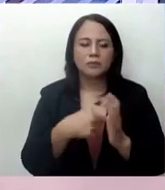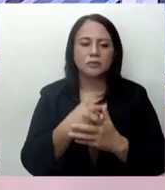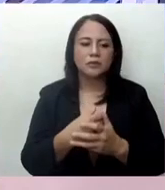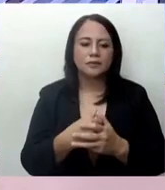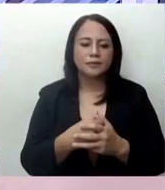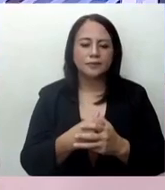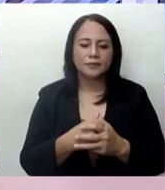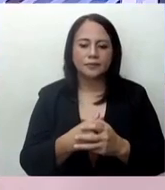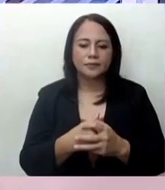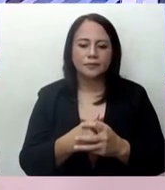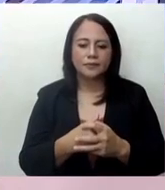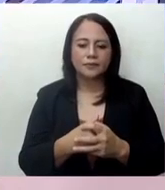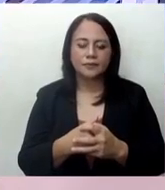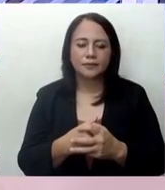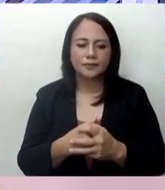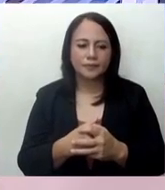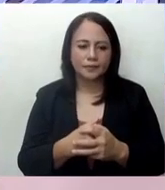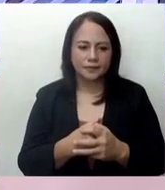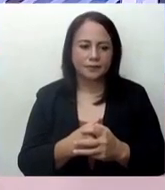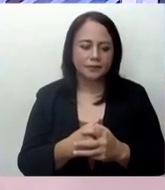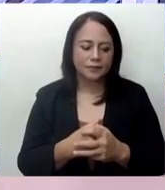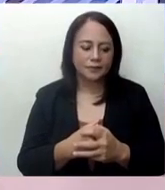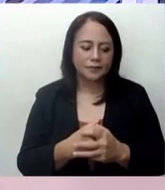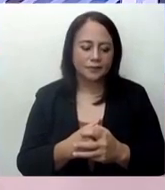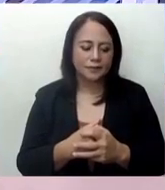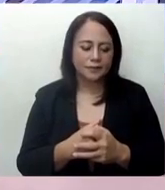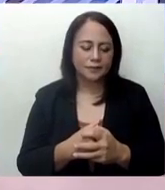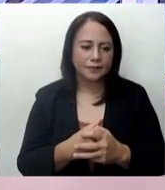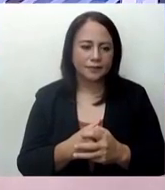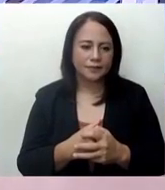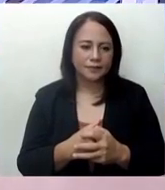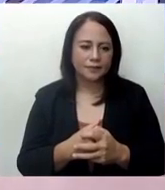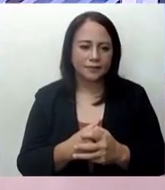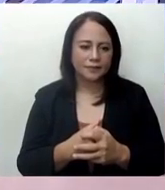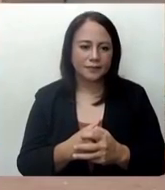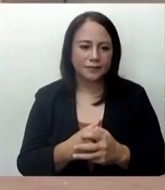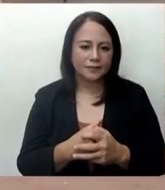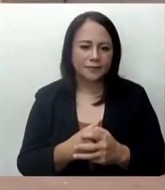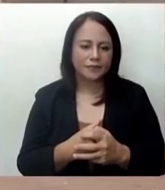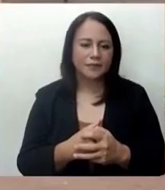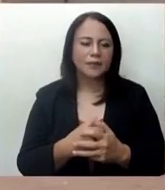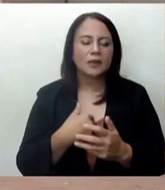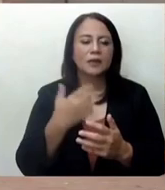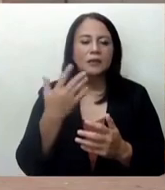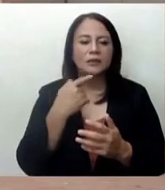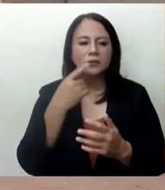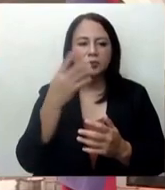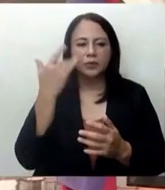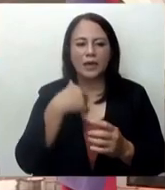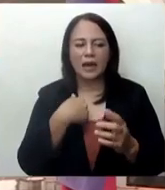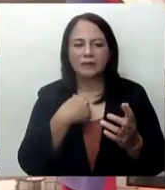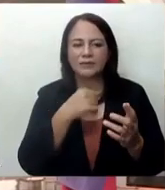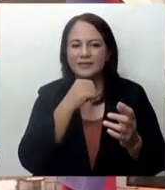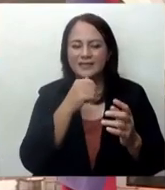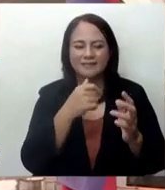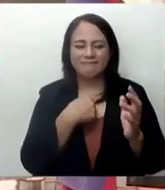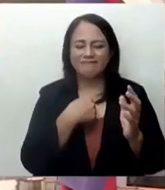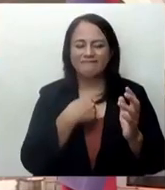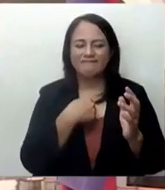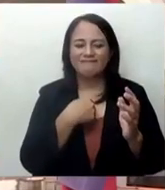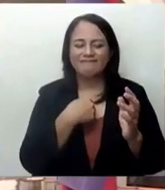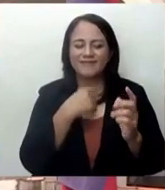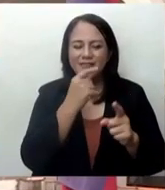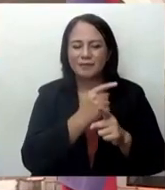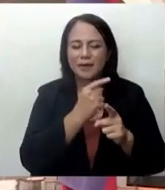Tulad now joins us with details. Victoria, over to you. Hermina, because of alleged irregularities in the 2022 national